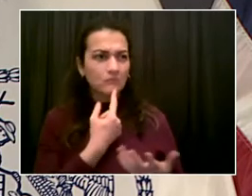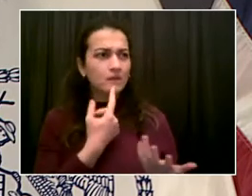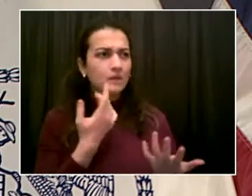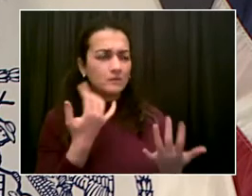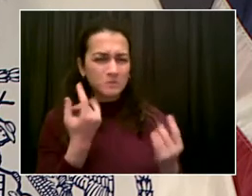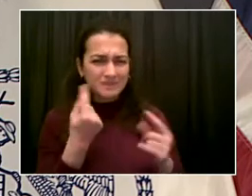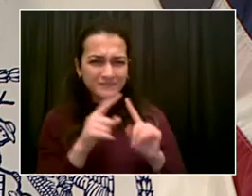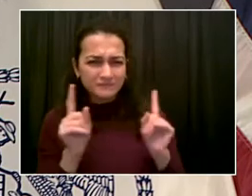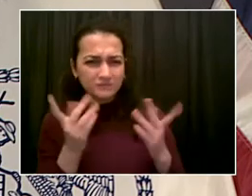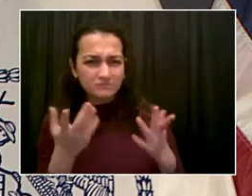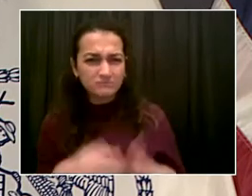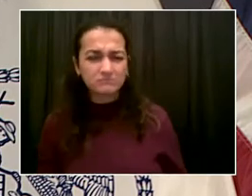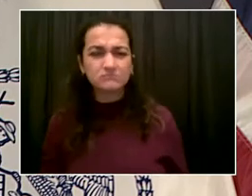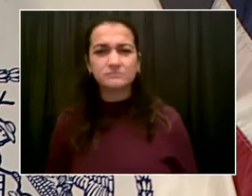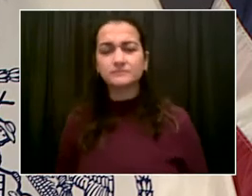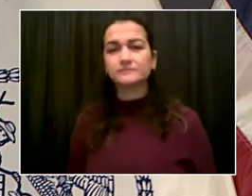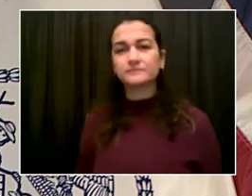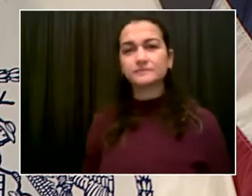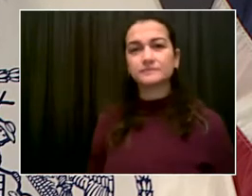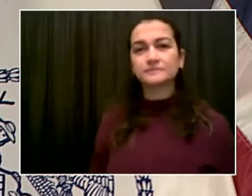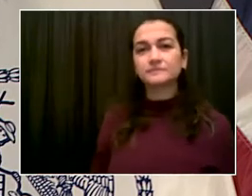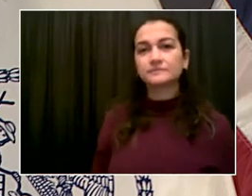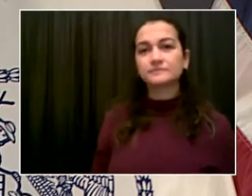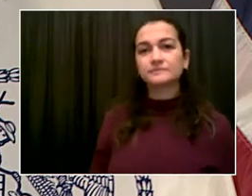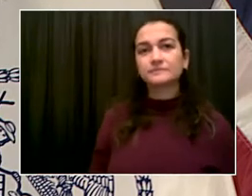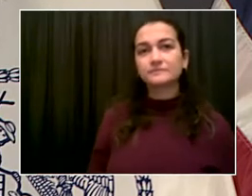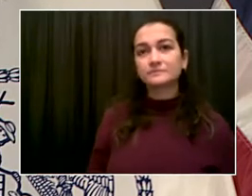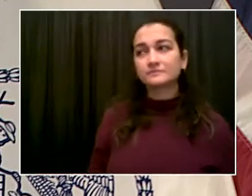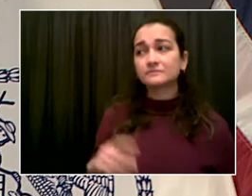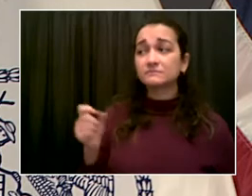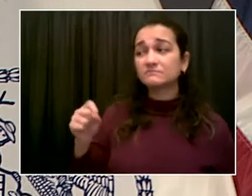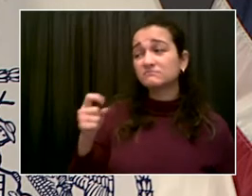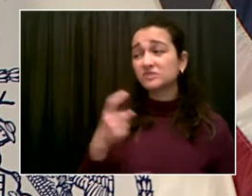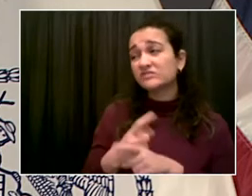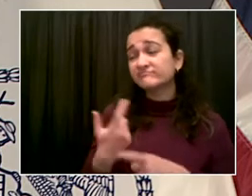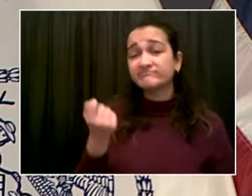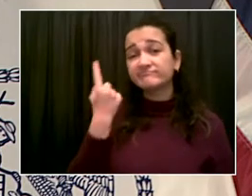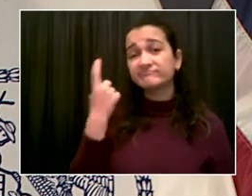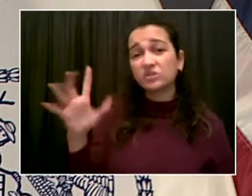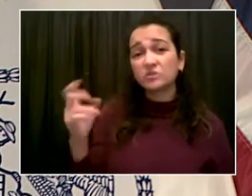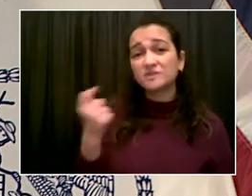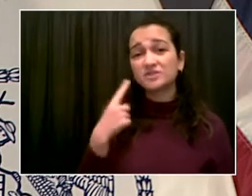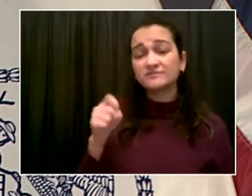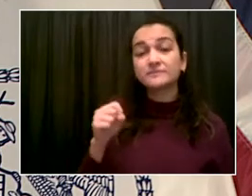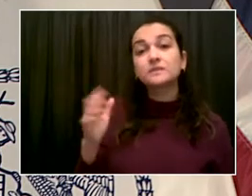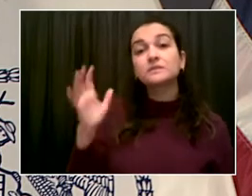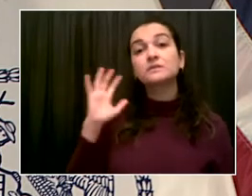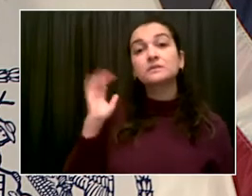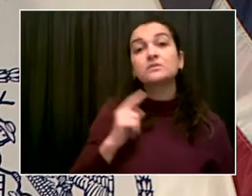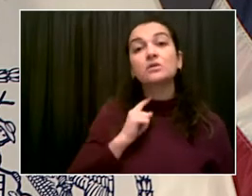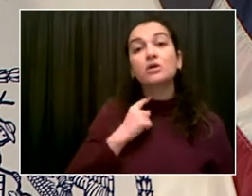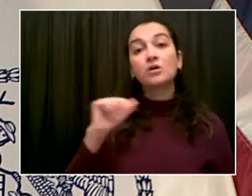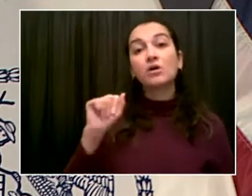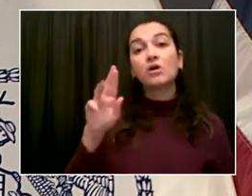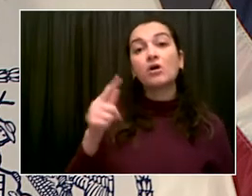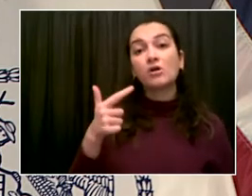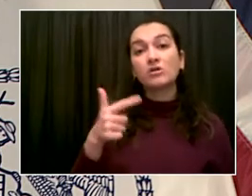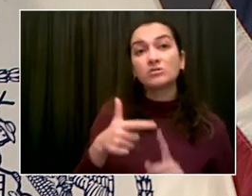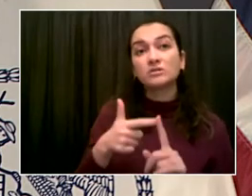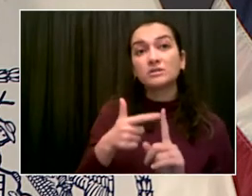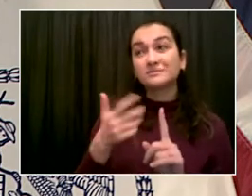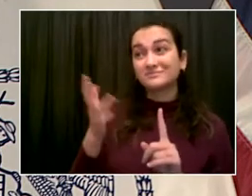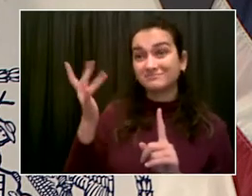understand. August was a long time ago. We have some new challenges now. It's getting colder out.